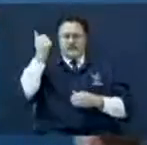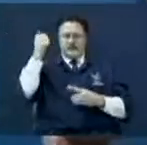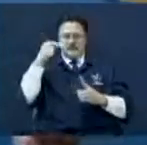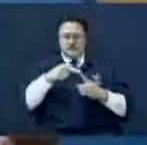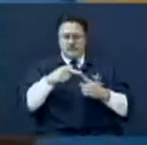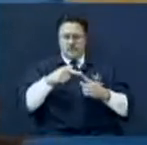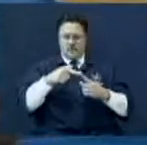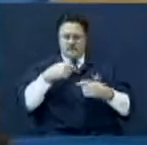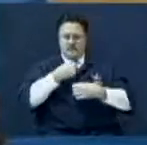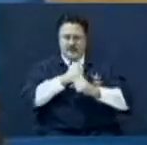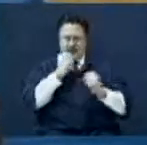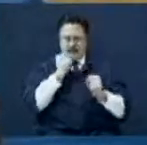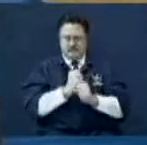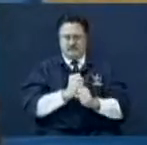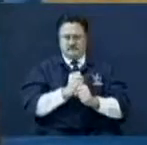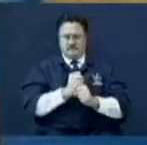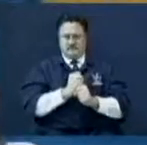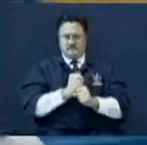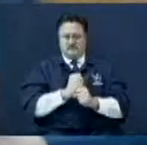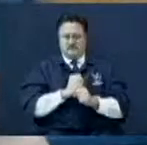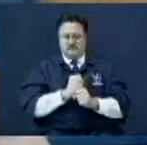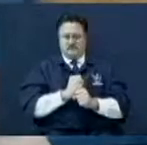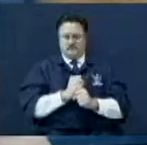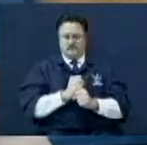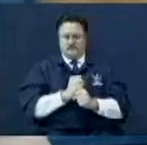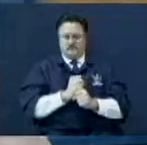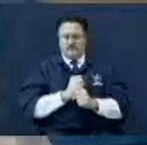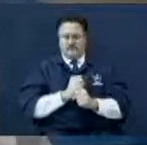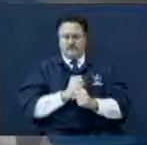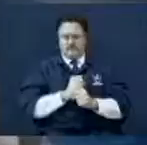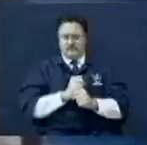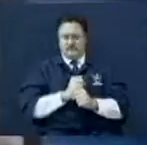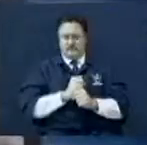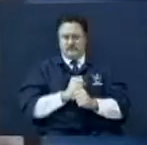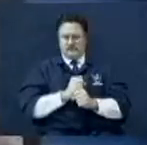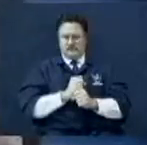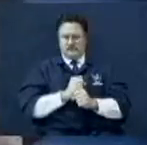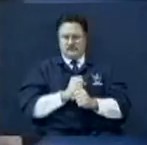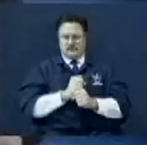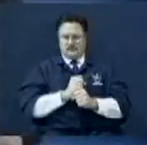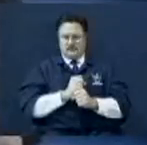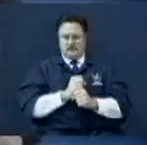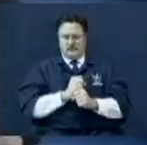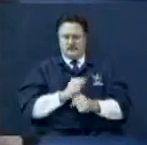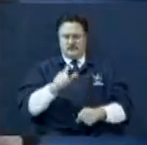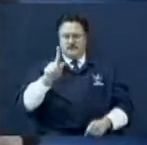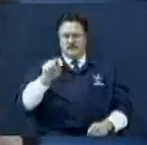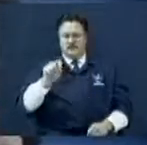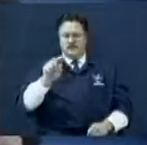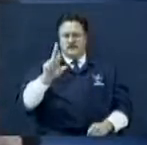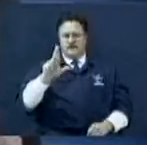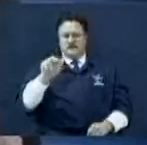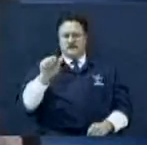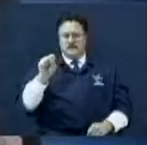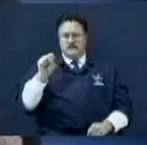and I'm about ready to shout. The transporting of their faith. Read that. Look at that verse.